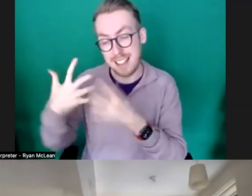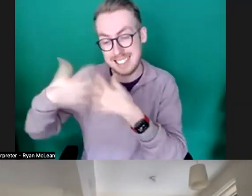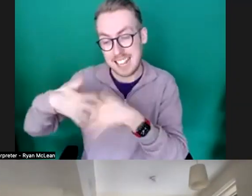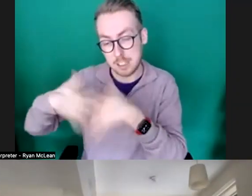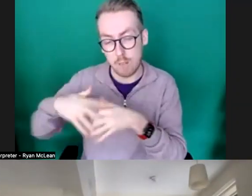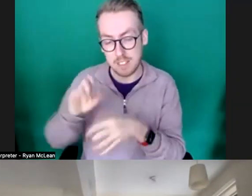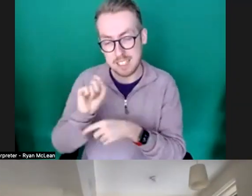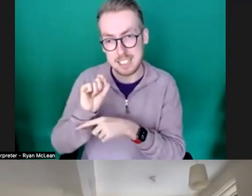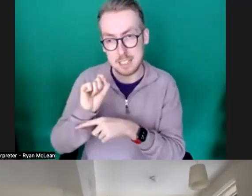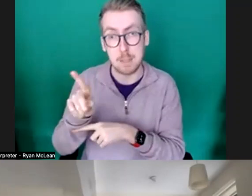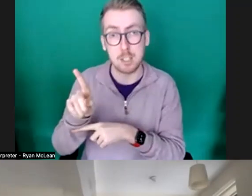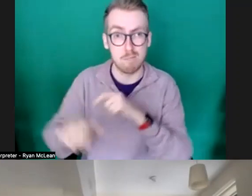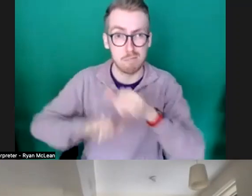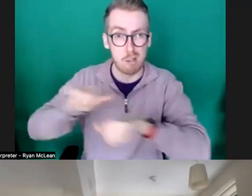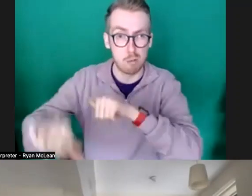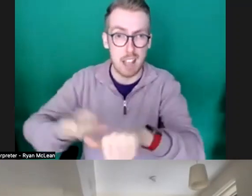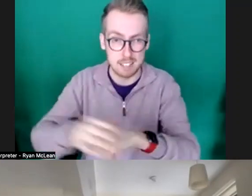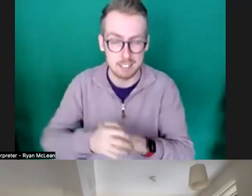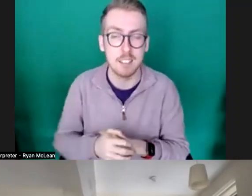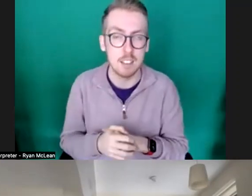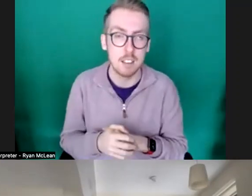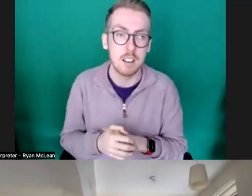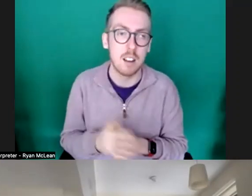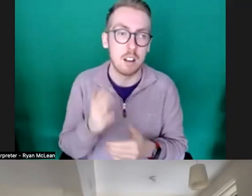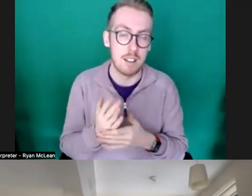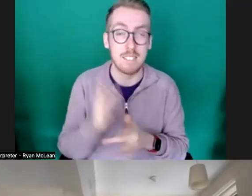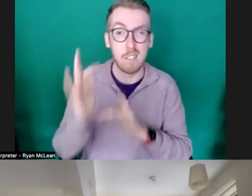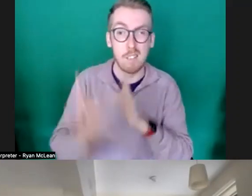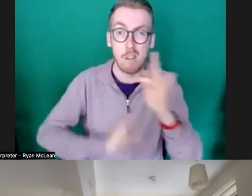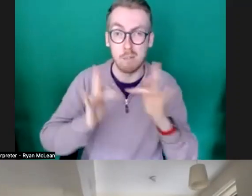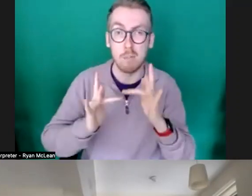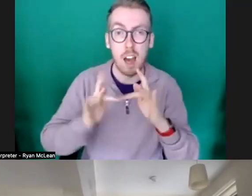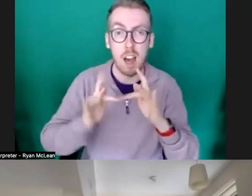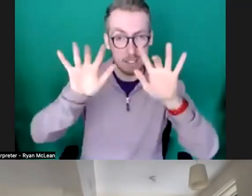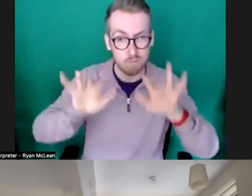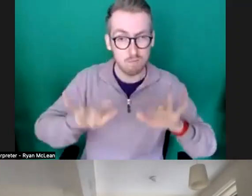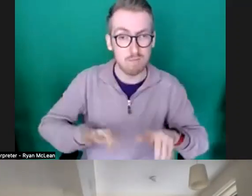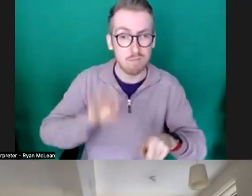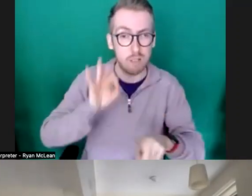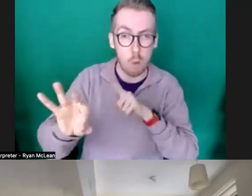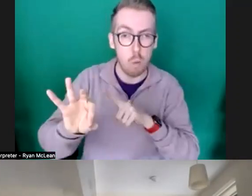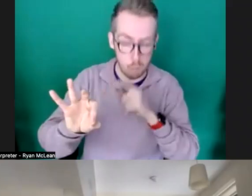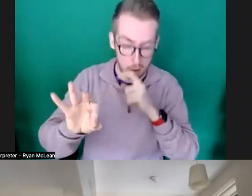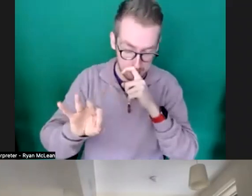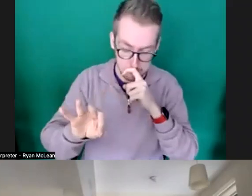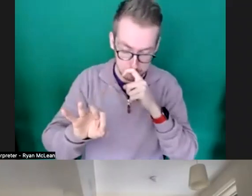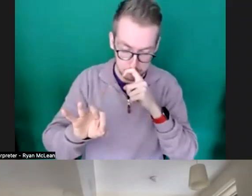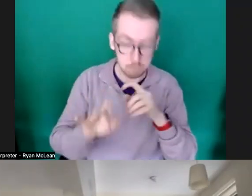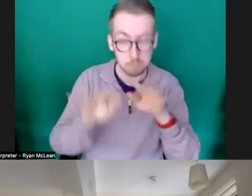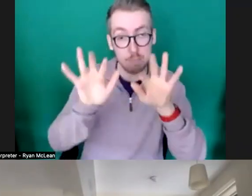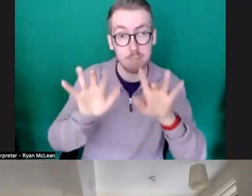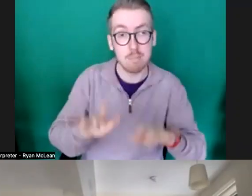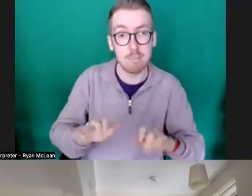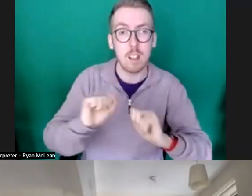mission process itself and we obviously have the online form that we ask people to use to submit the information to us